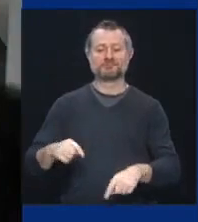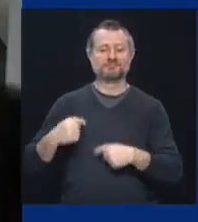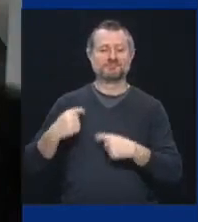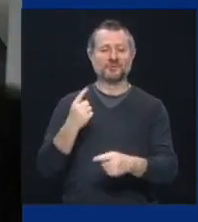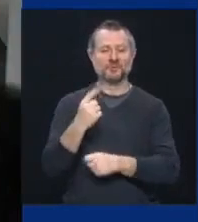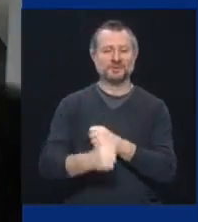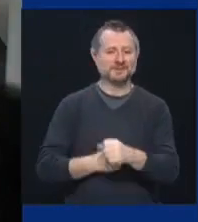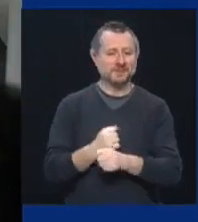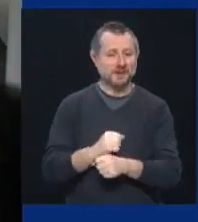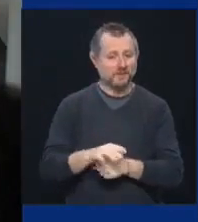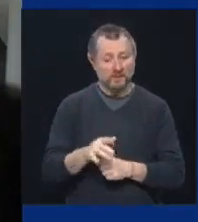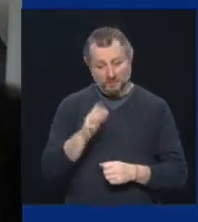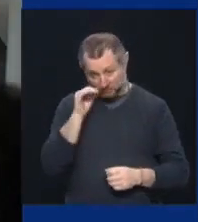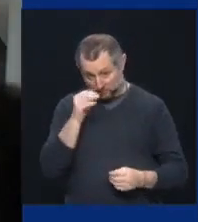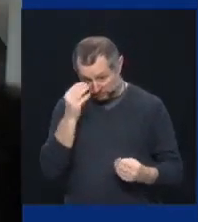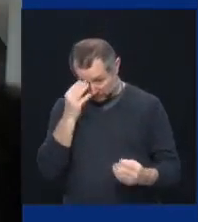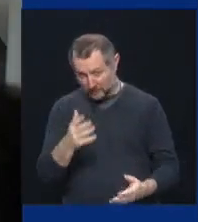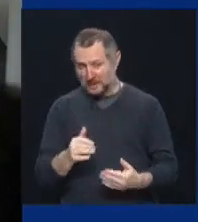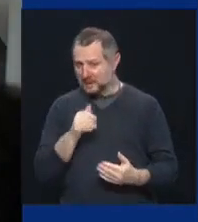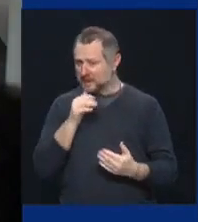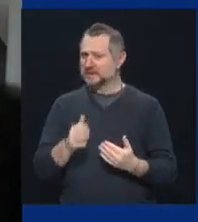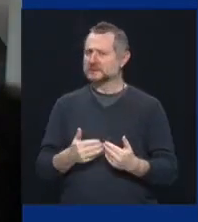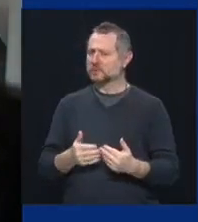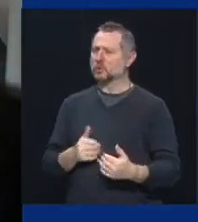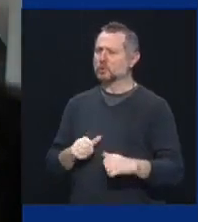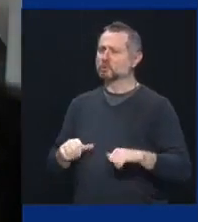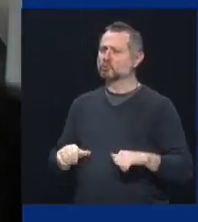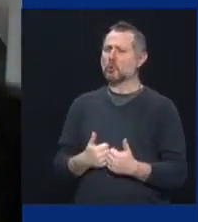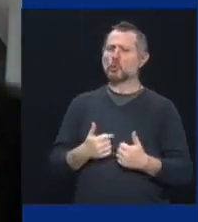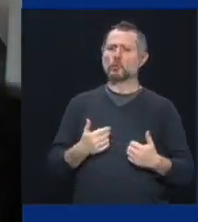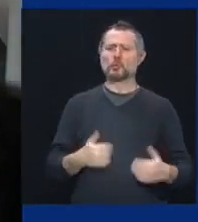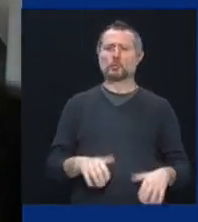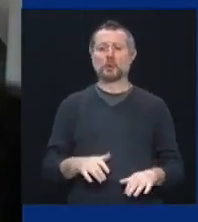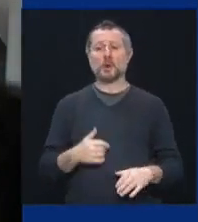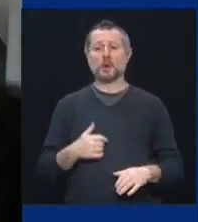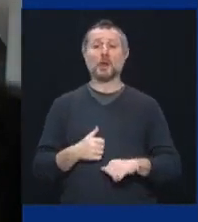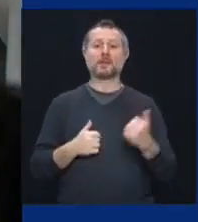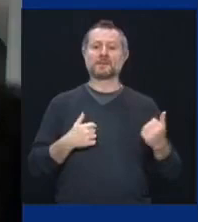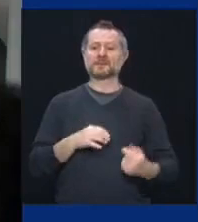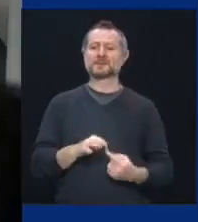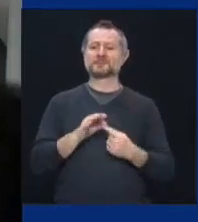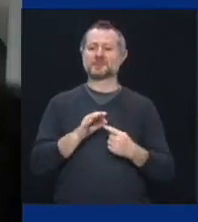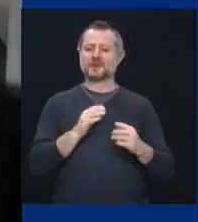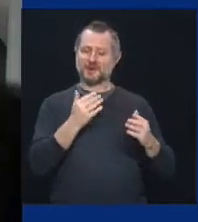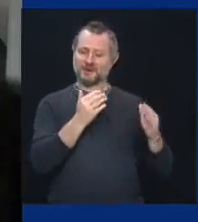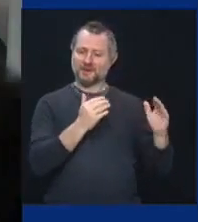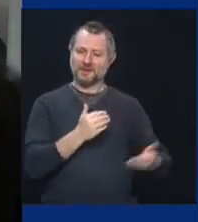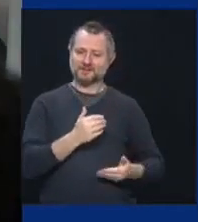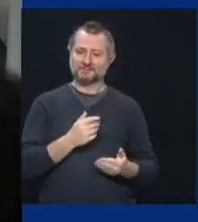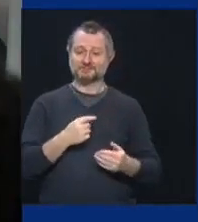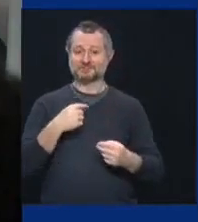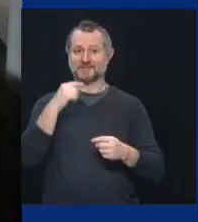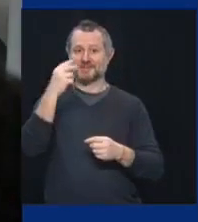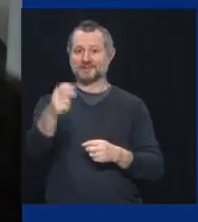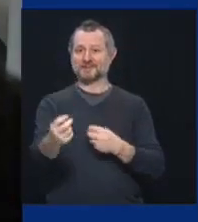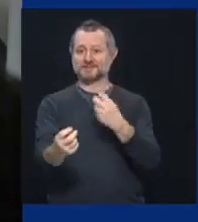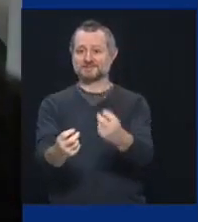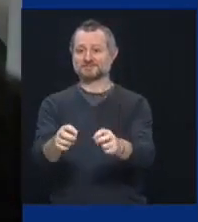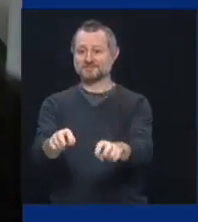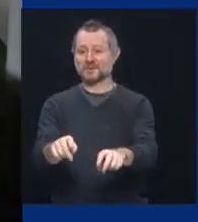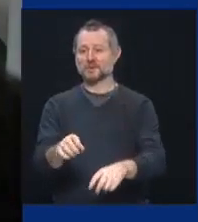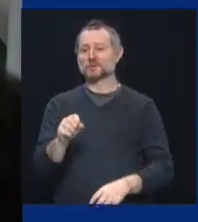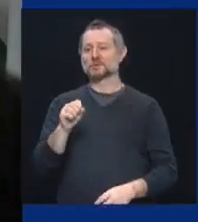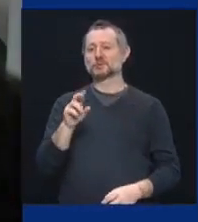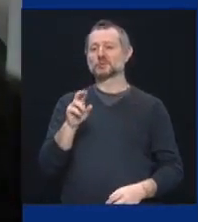challenging, obviously. We have special guests in the audience. We have Susie Cohen. Pleasure to be with you,